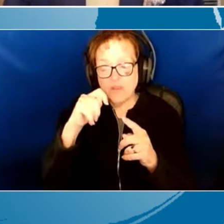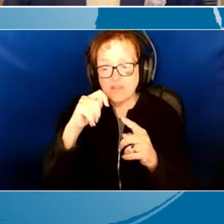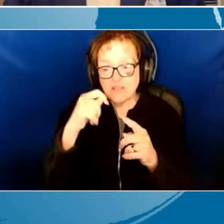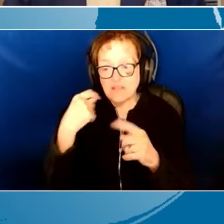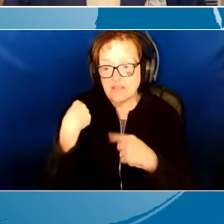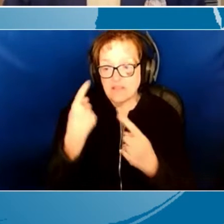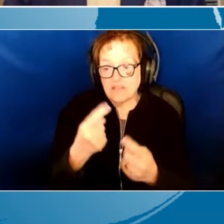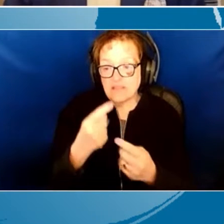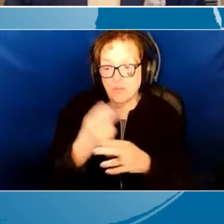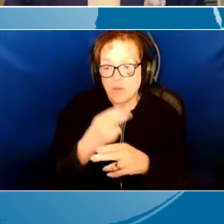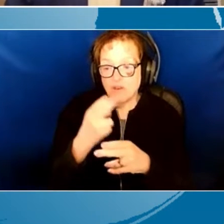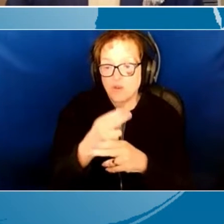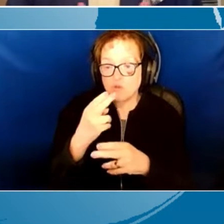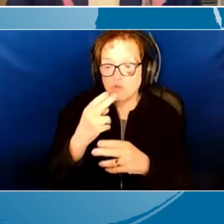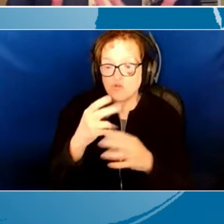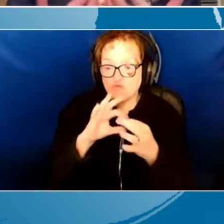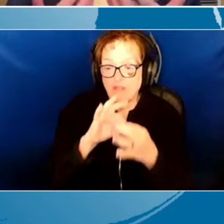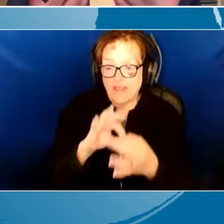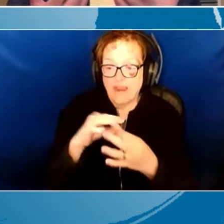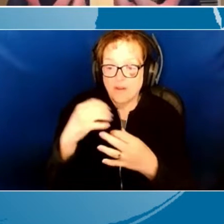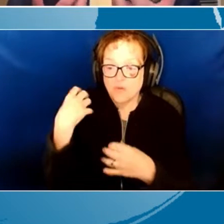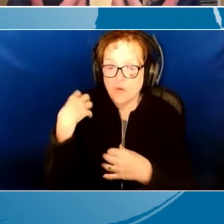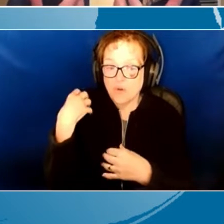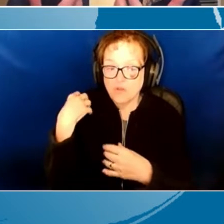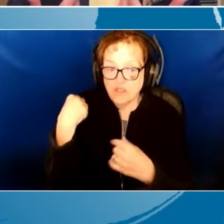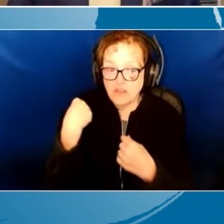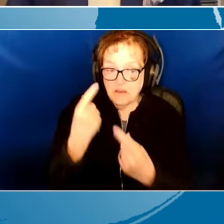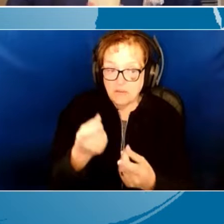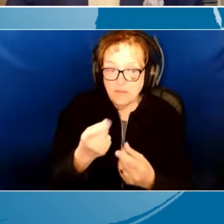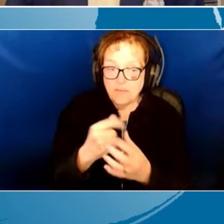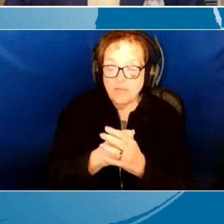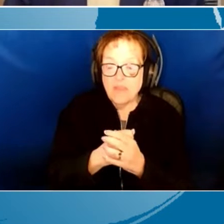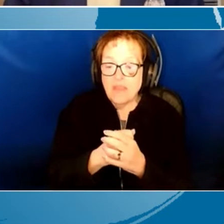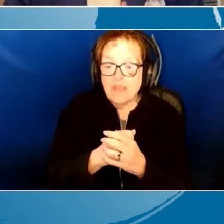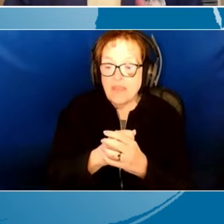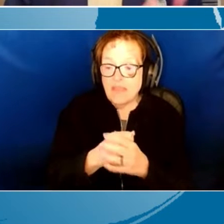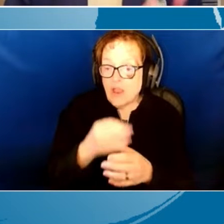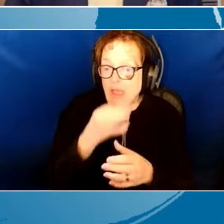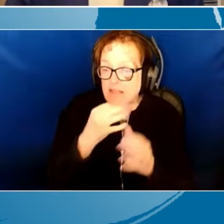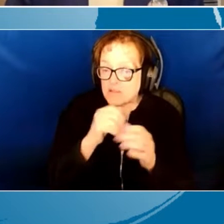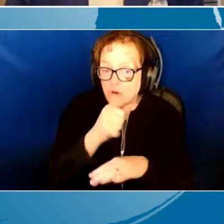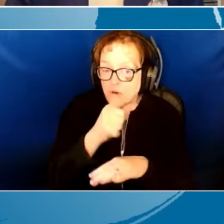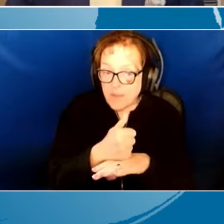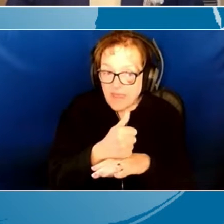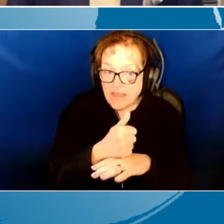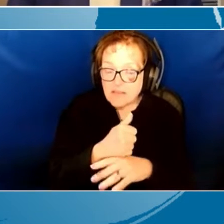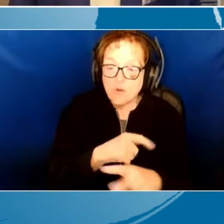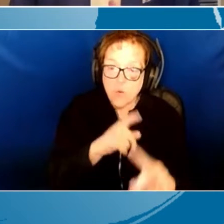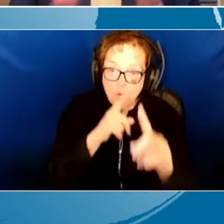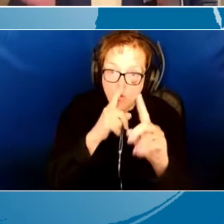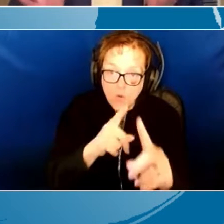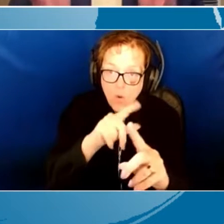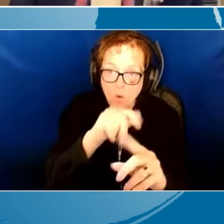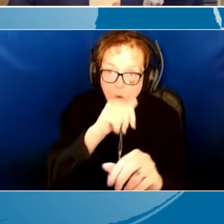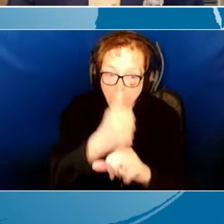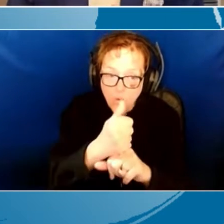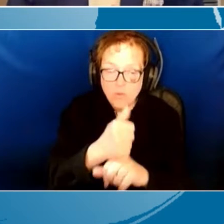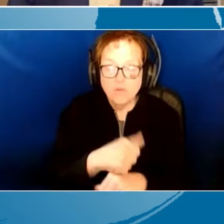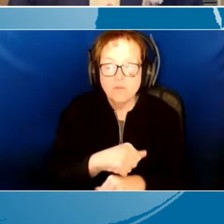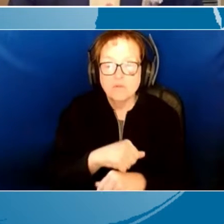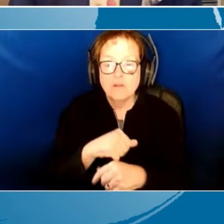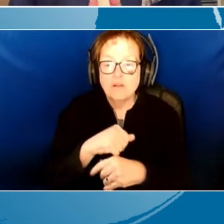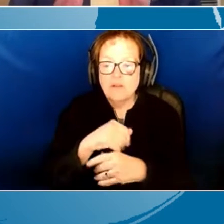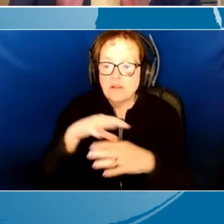used related to coaching. And they're expert-based, goal-oriented, a contextual